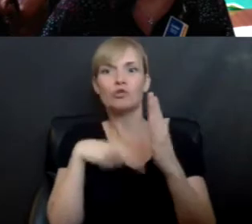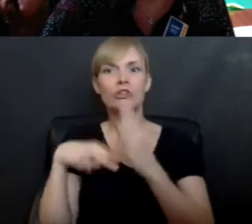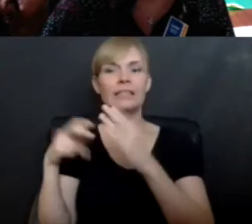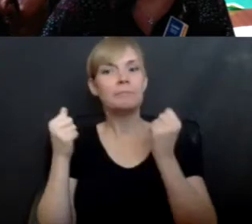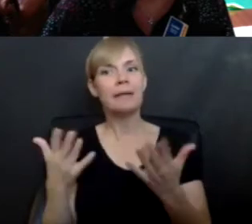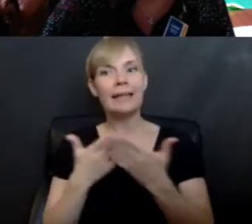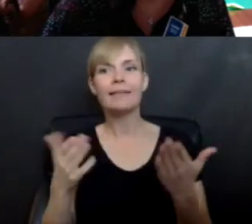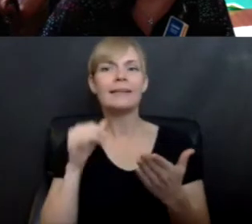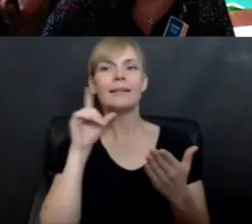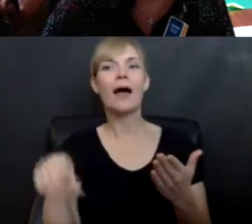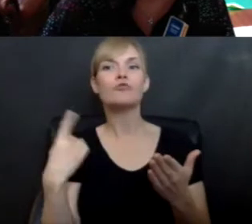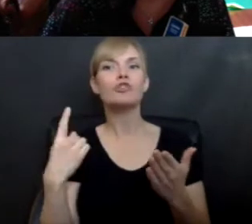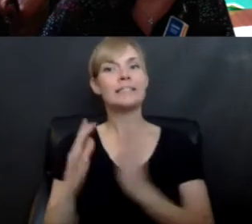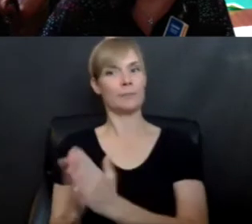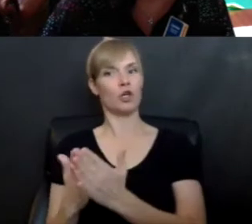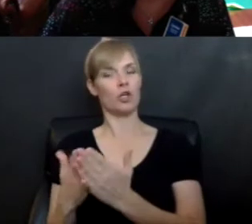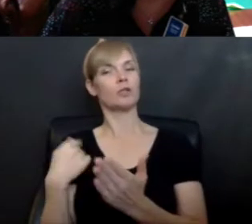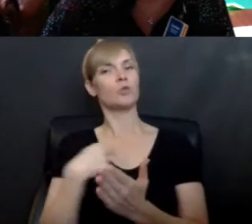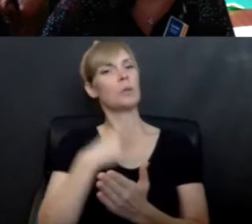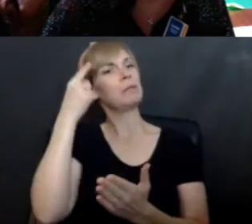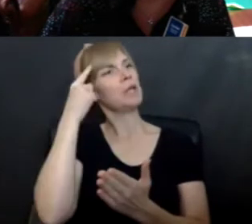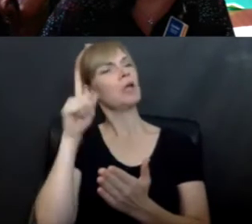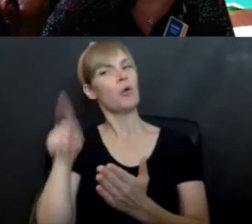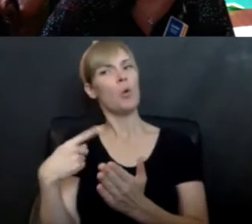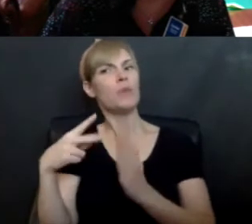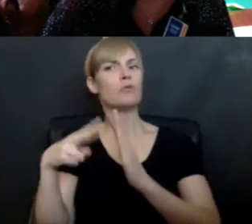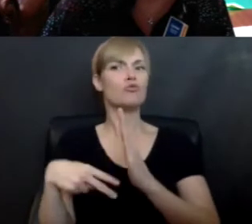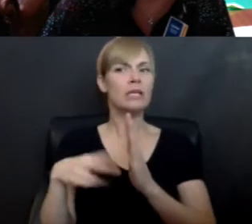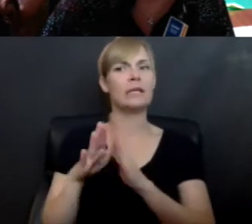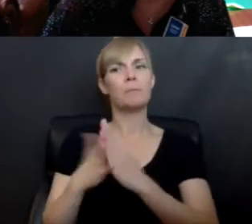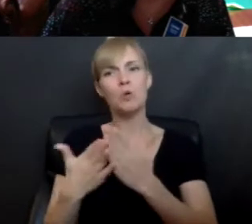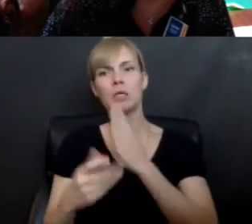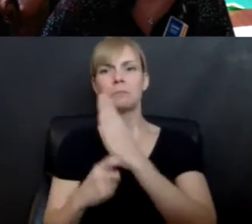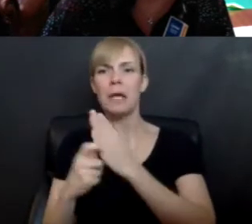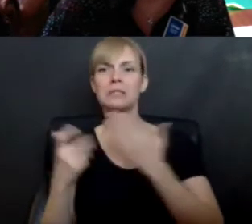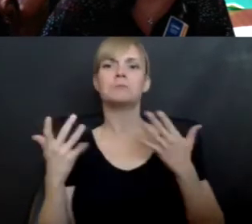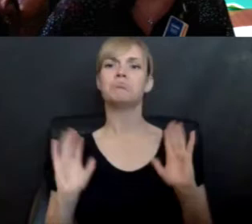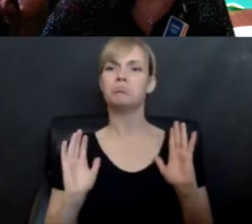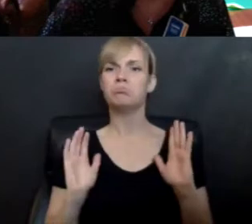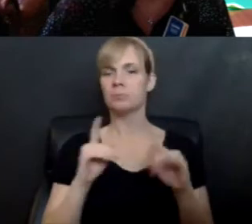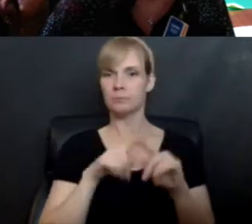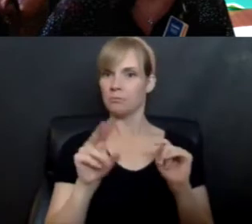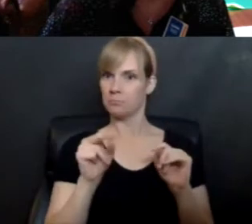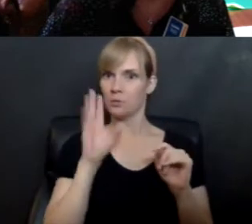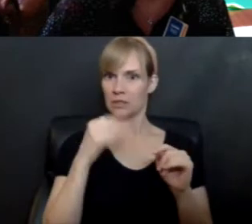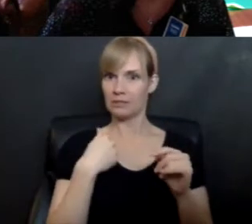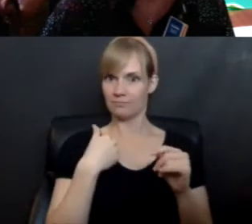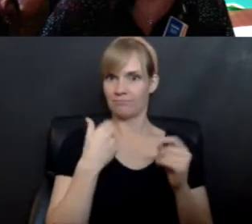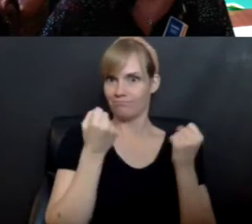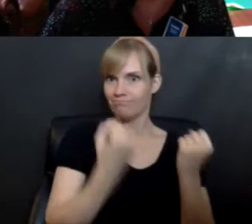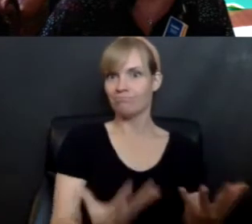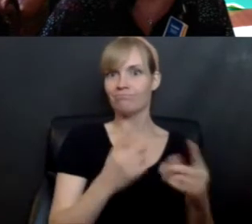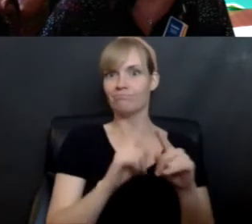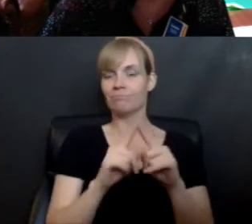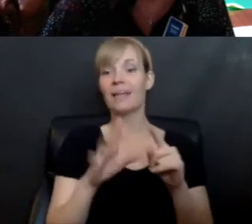don't necessarily think of because we always think of books or magazines. And so you're going to see some of these in the book. And we also